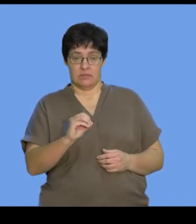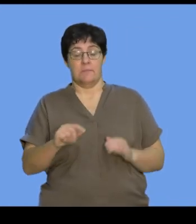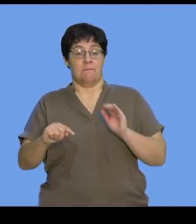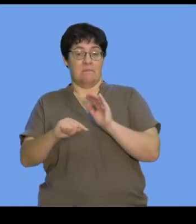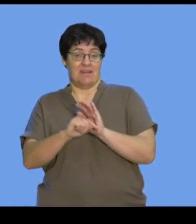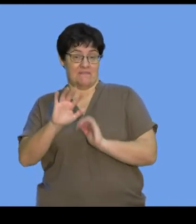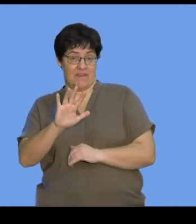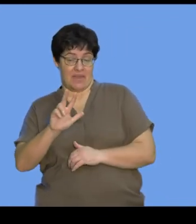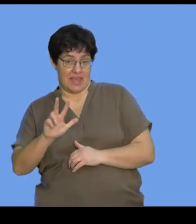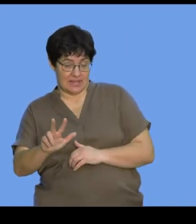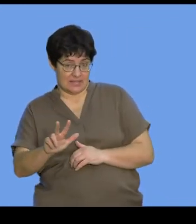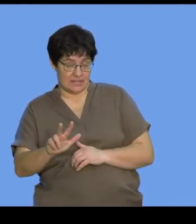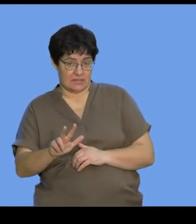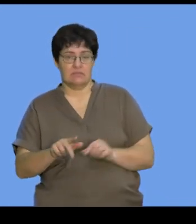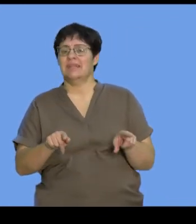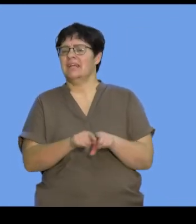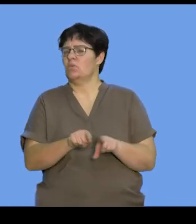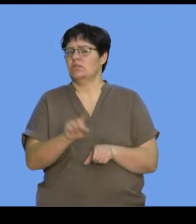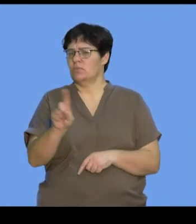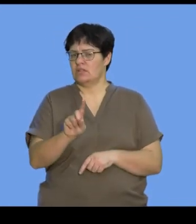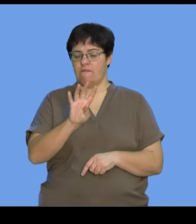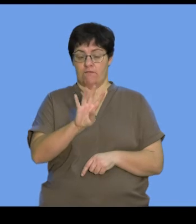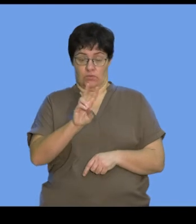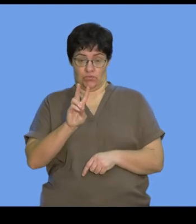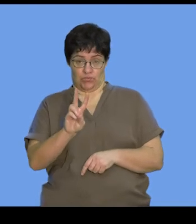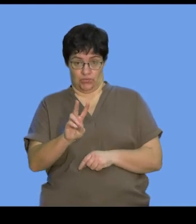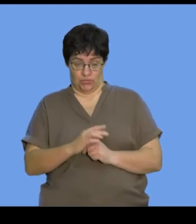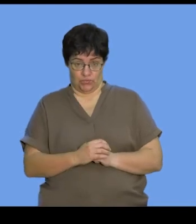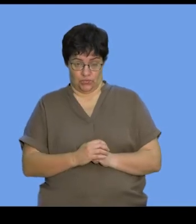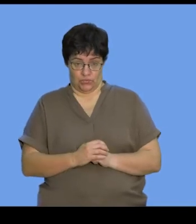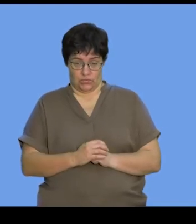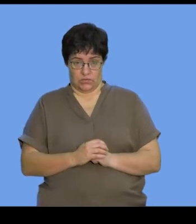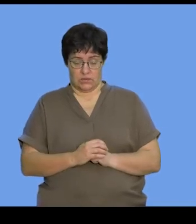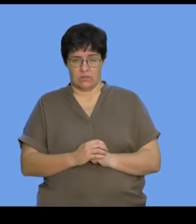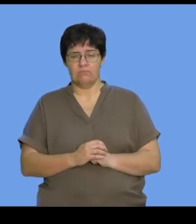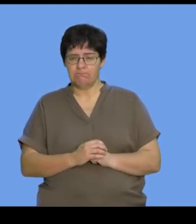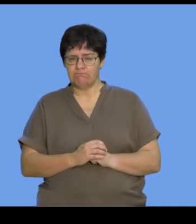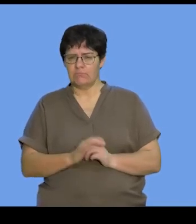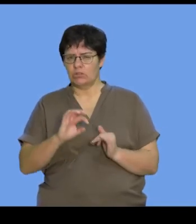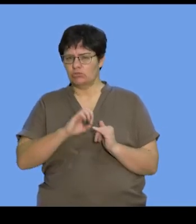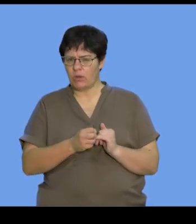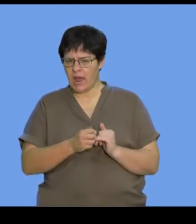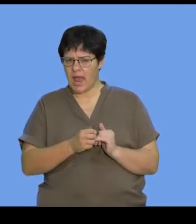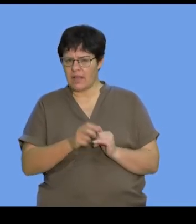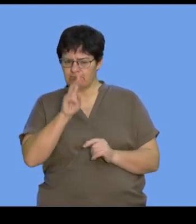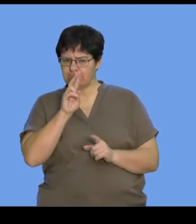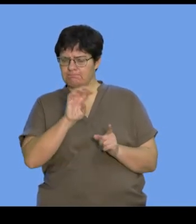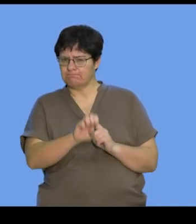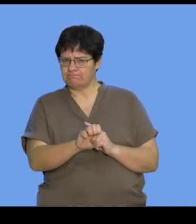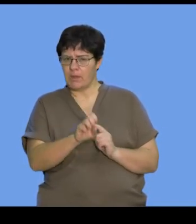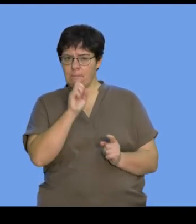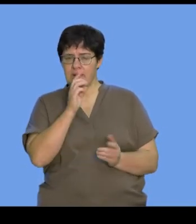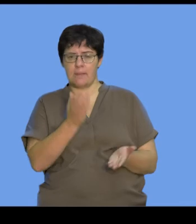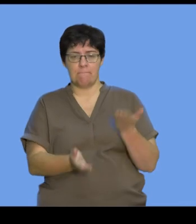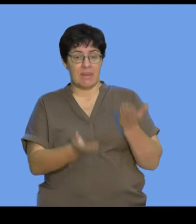58 is equal to 42. And if we try and unpack that, it means that the balance,